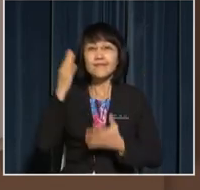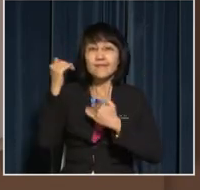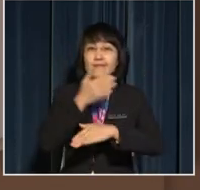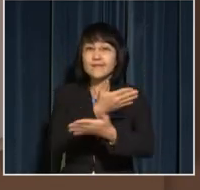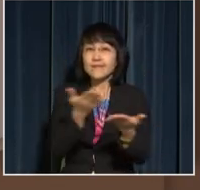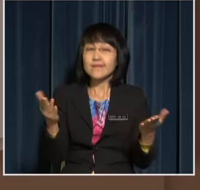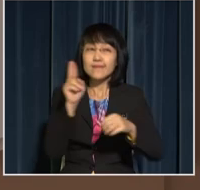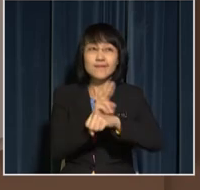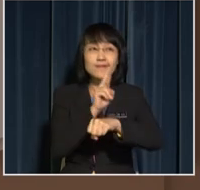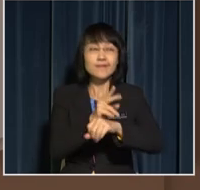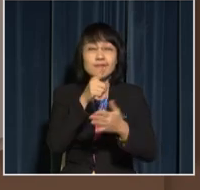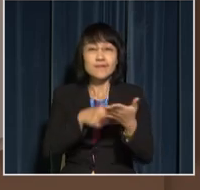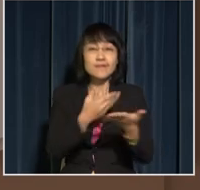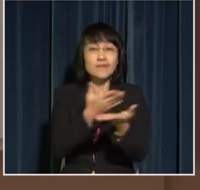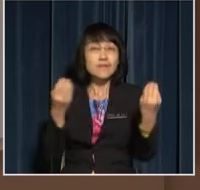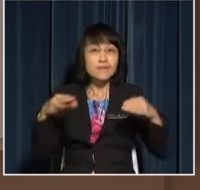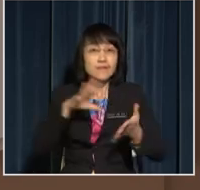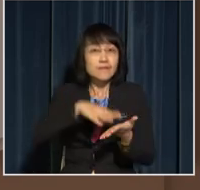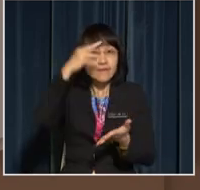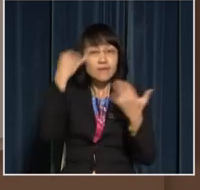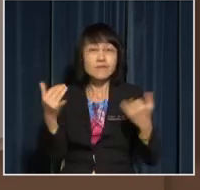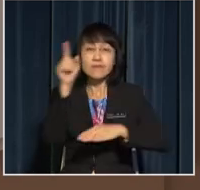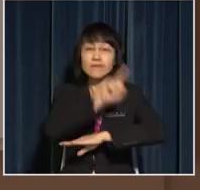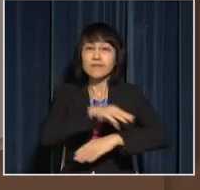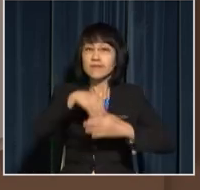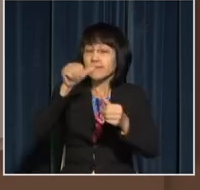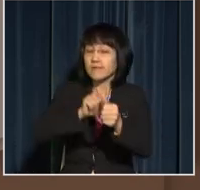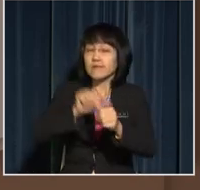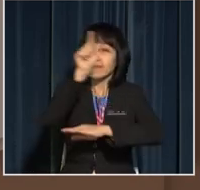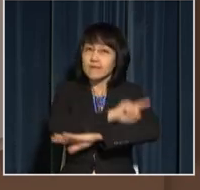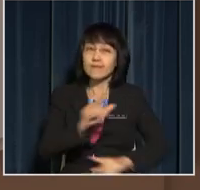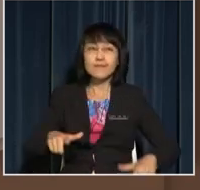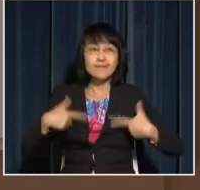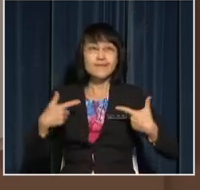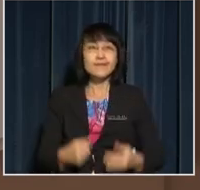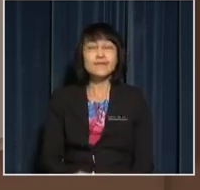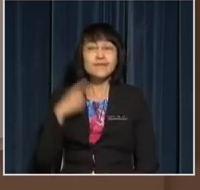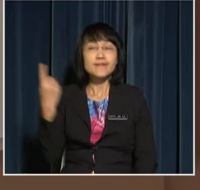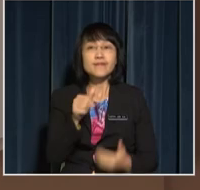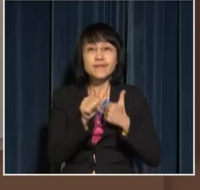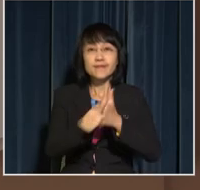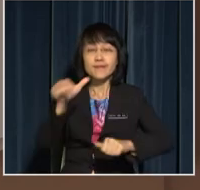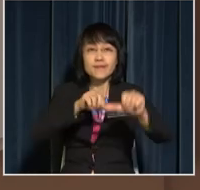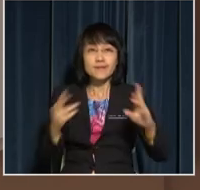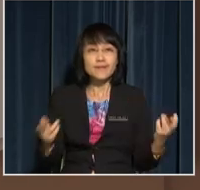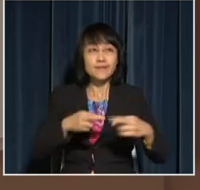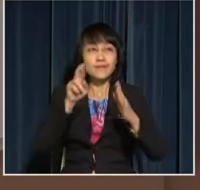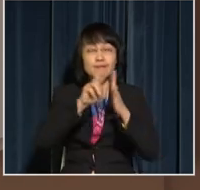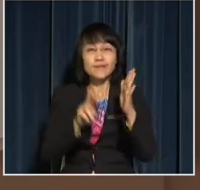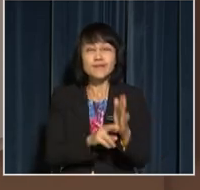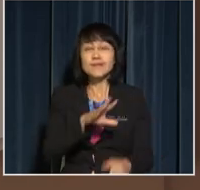anda akan menggunakan apa yang anda pelajari hari ini dalam hidup Selalu mengikuti ruang sains